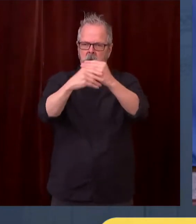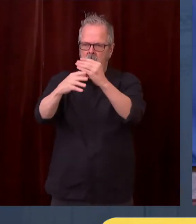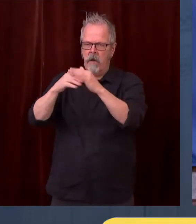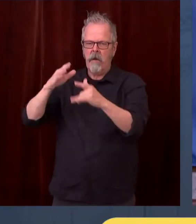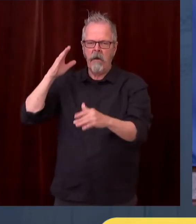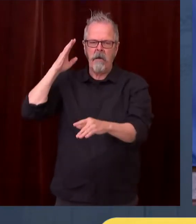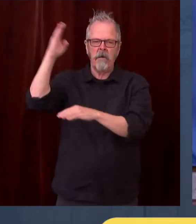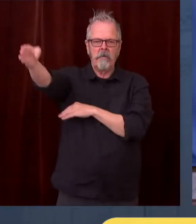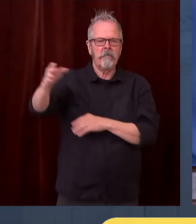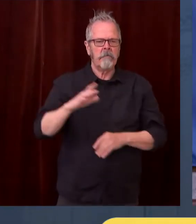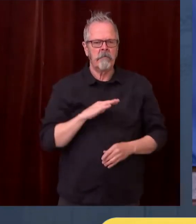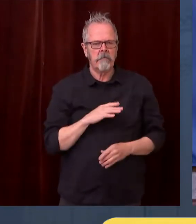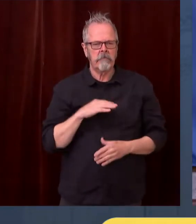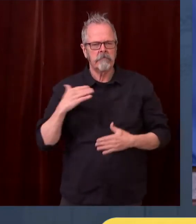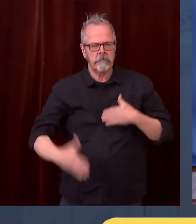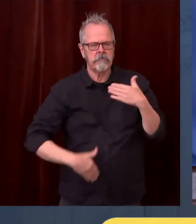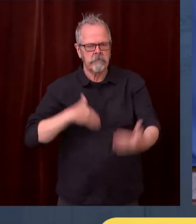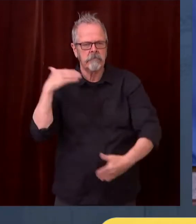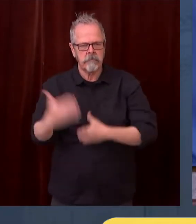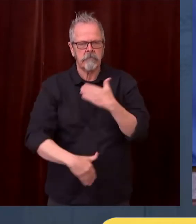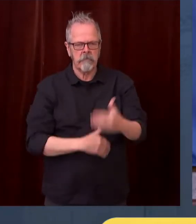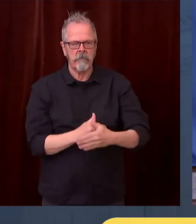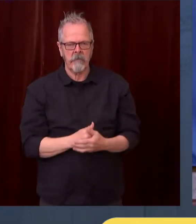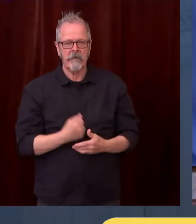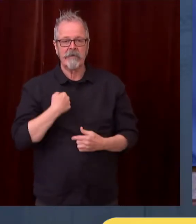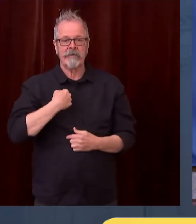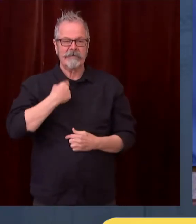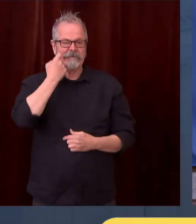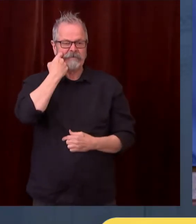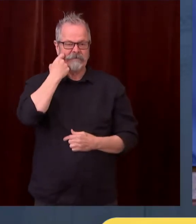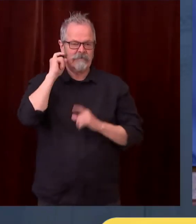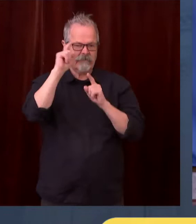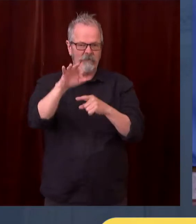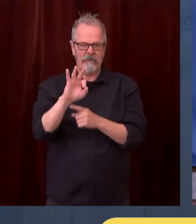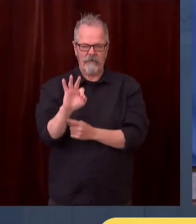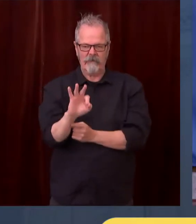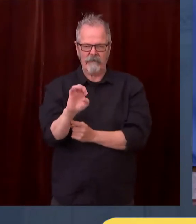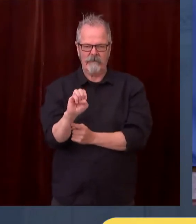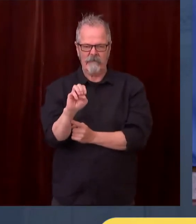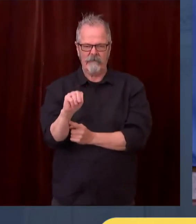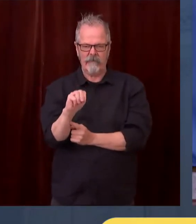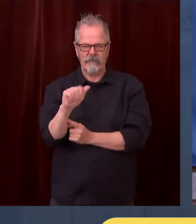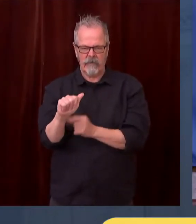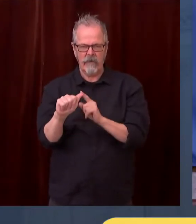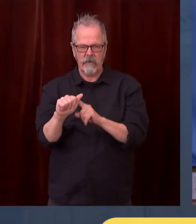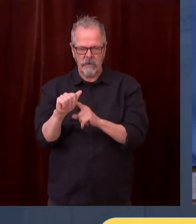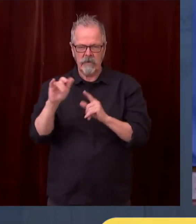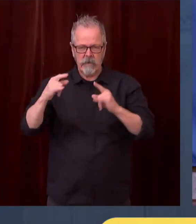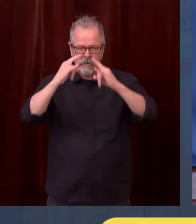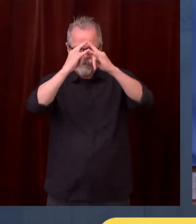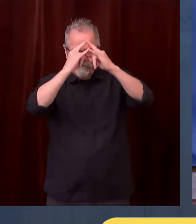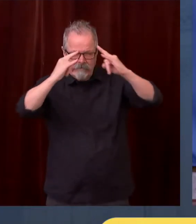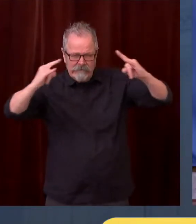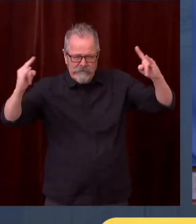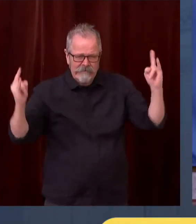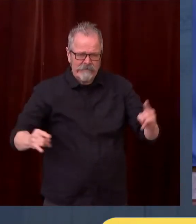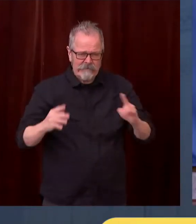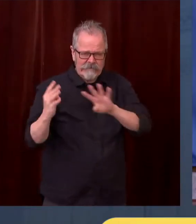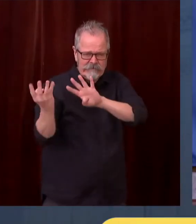They're administering up to 1,400 doses a day. And it's right very close to underserved communities.